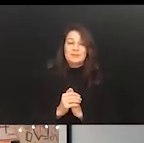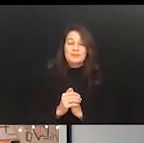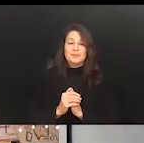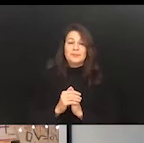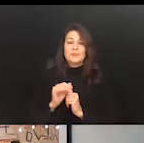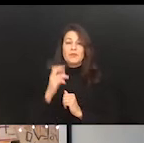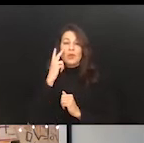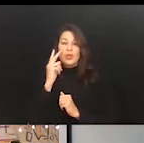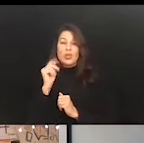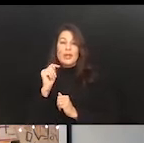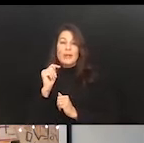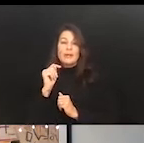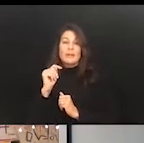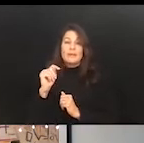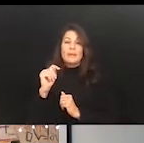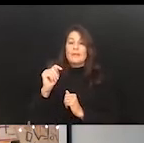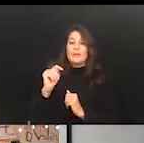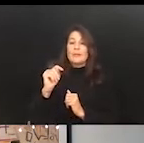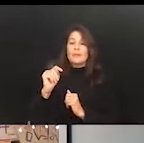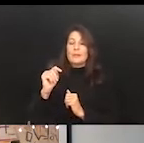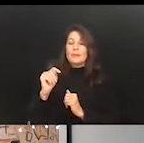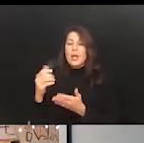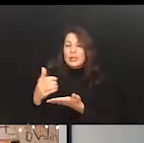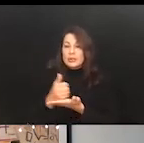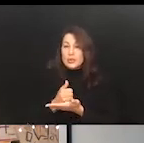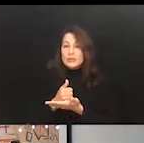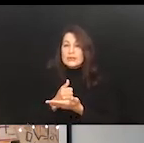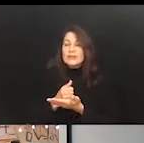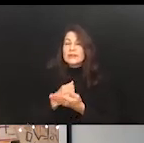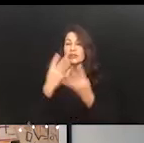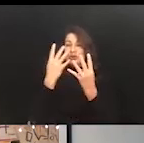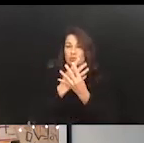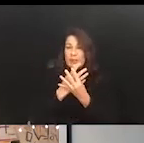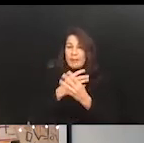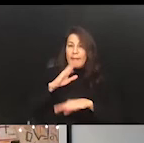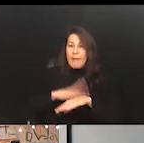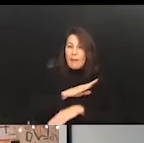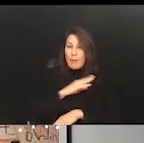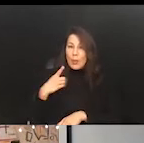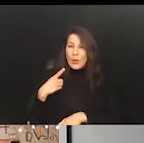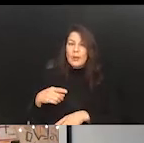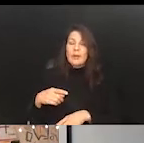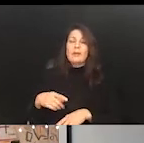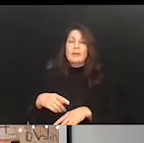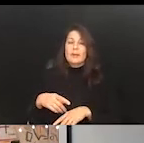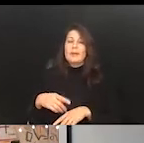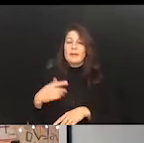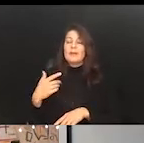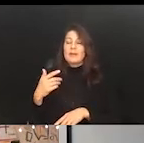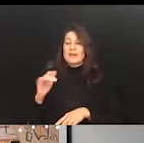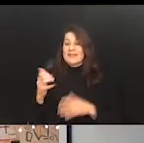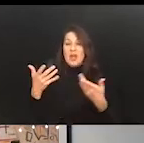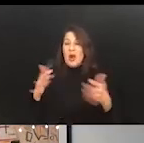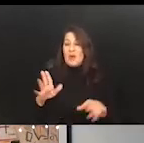look at sourcing, screening, and onboarding as three key areas, it is already being